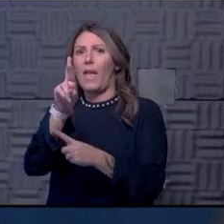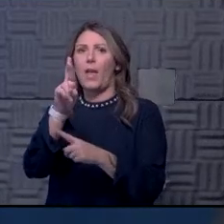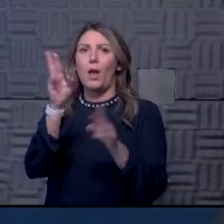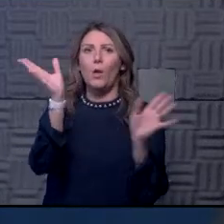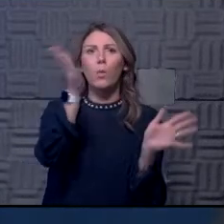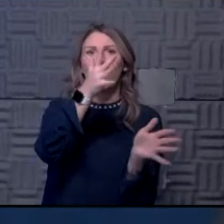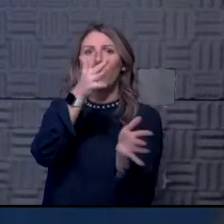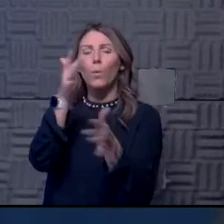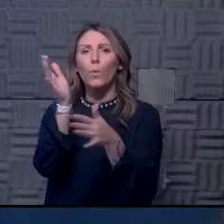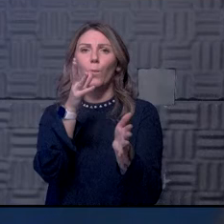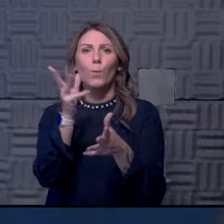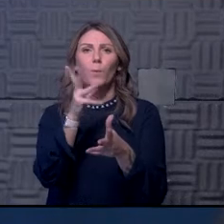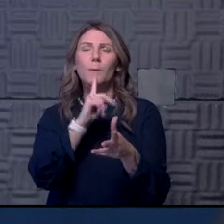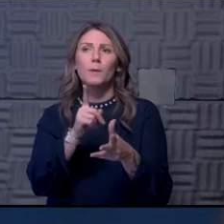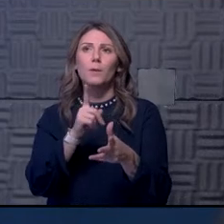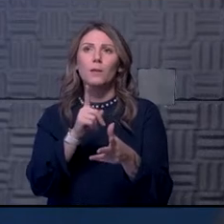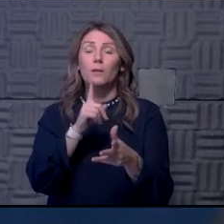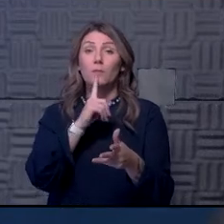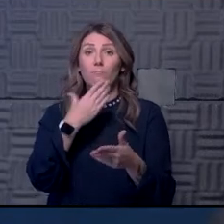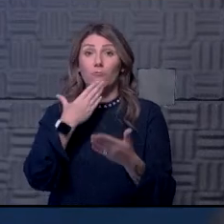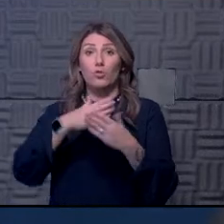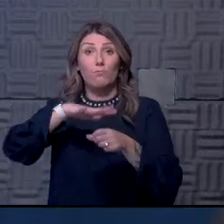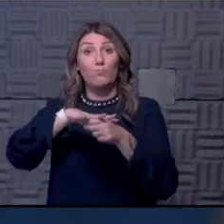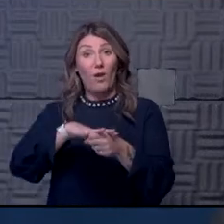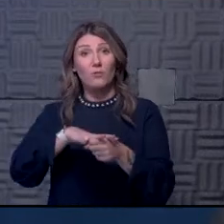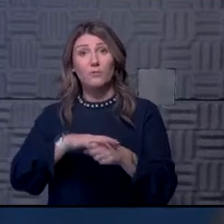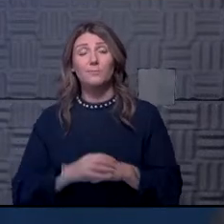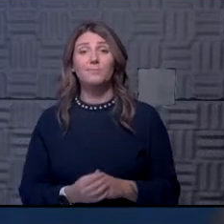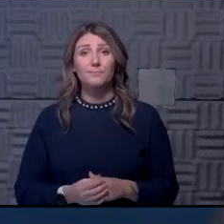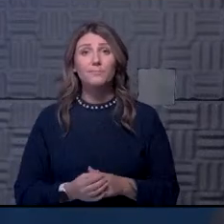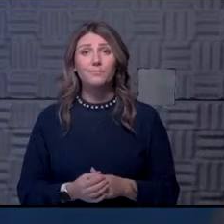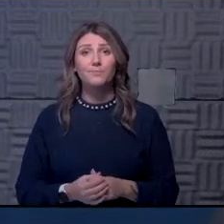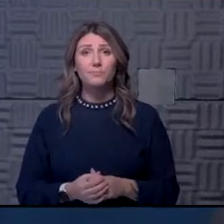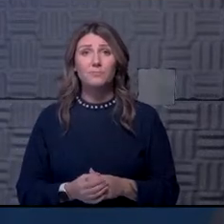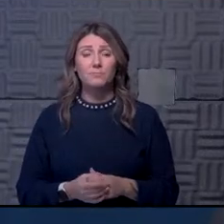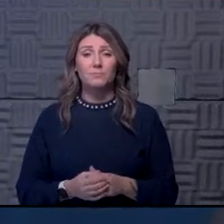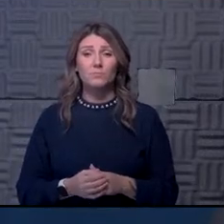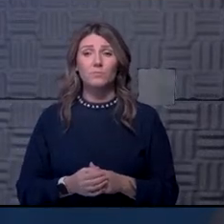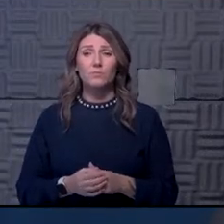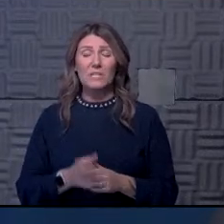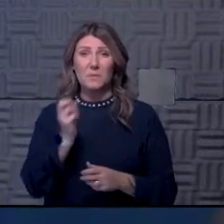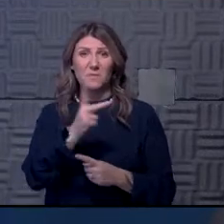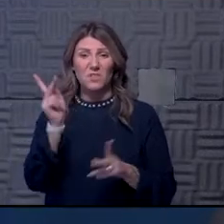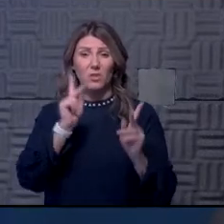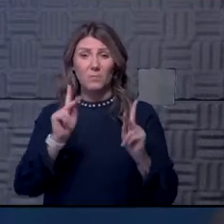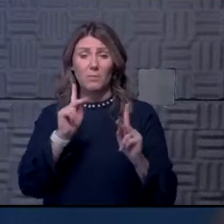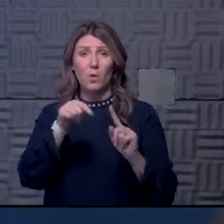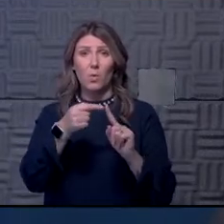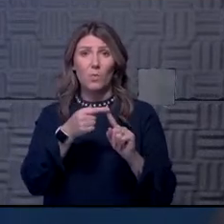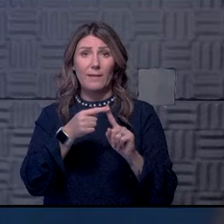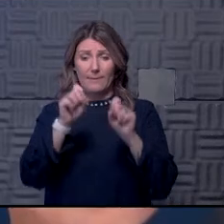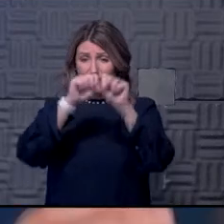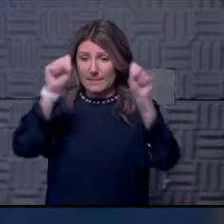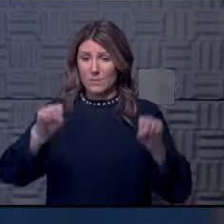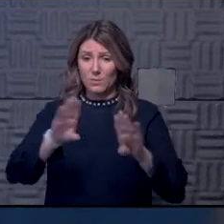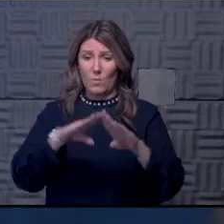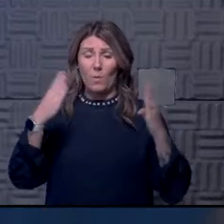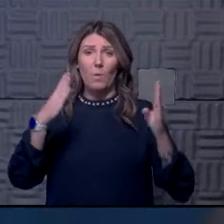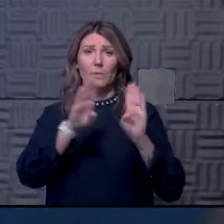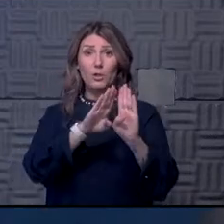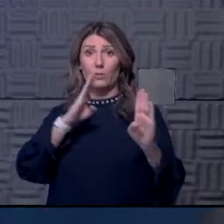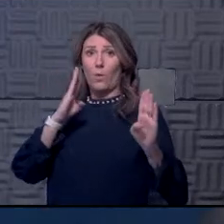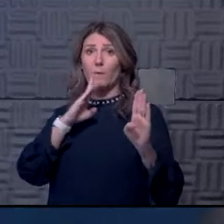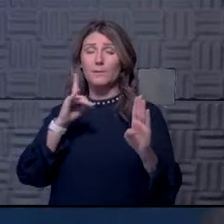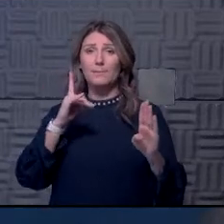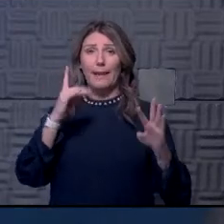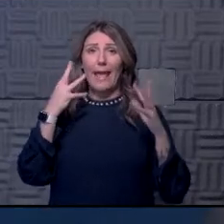creates, uh, you know, ironically a pretty, pretty good pressure. Um, that we saw a couple of folks when the systems were on open doors and hair was flying back and,